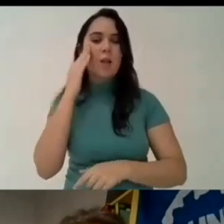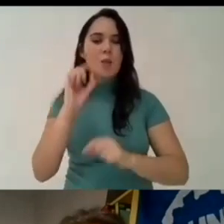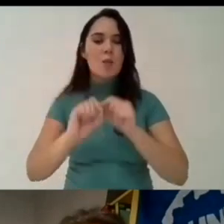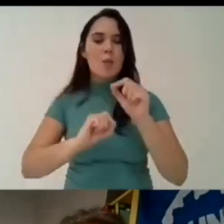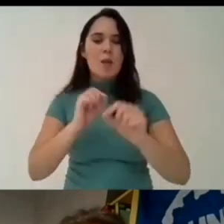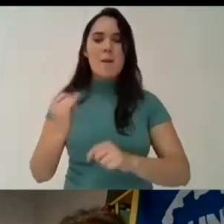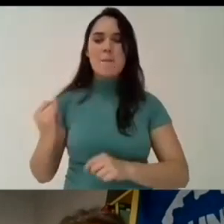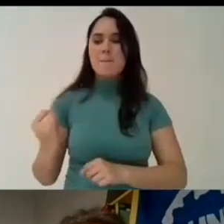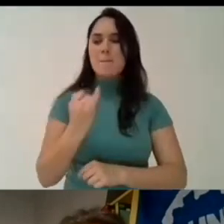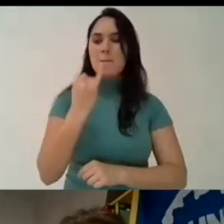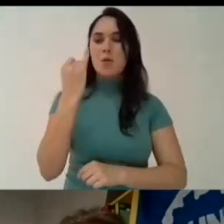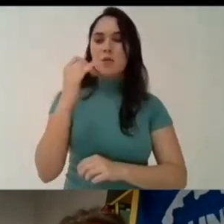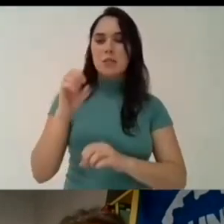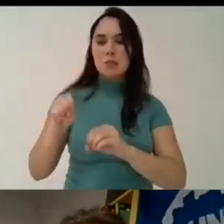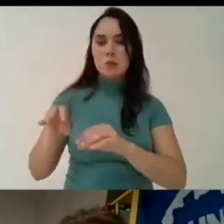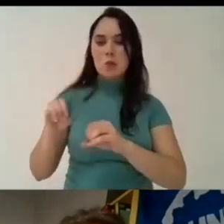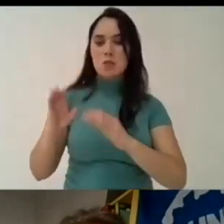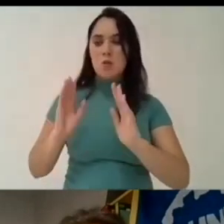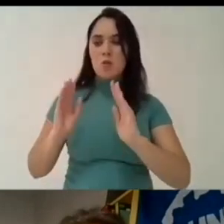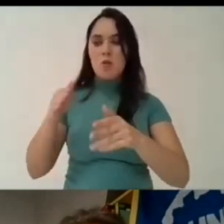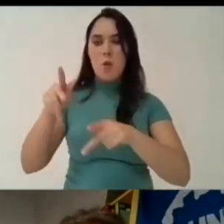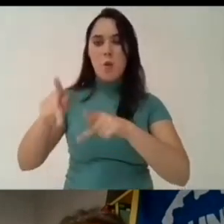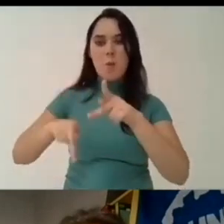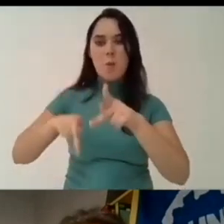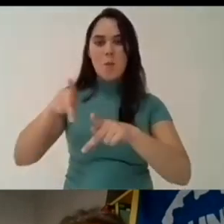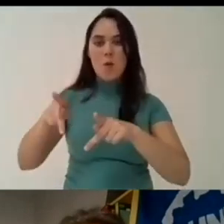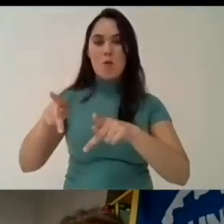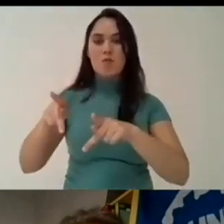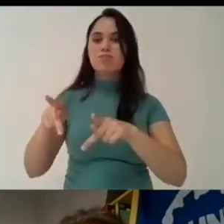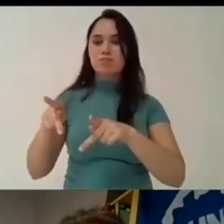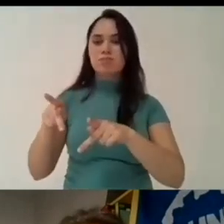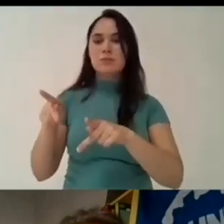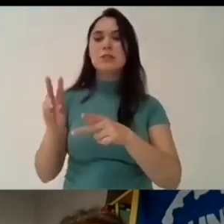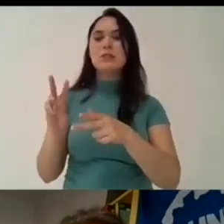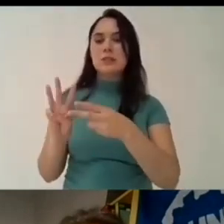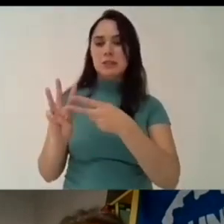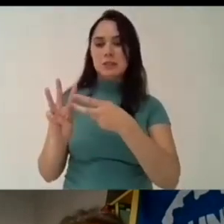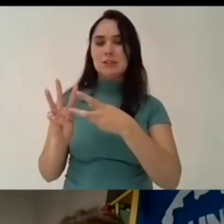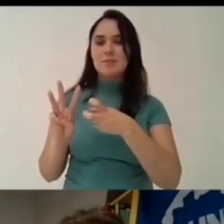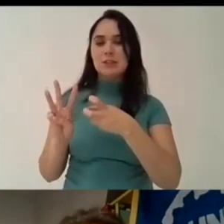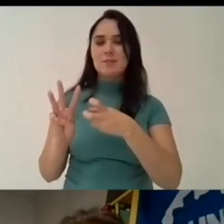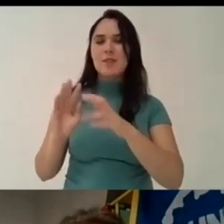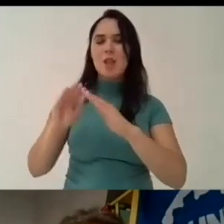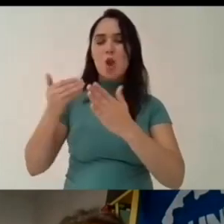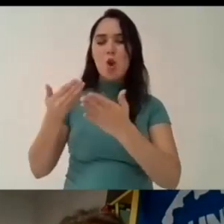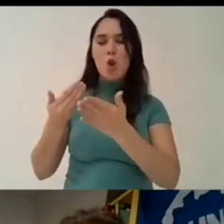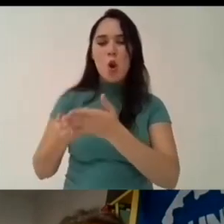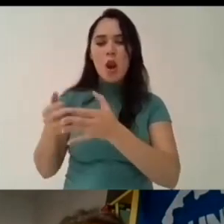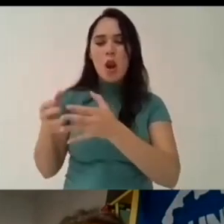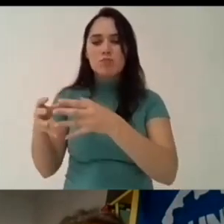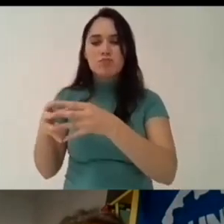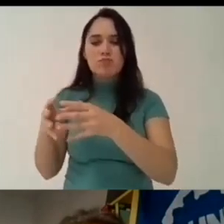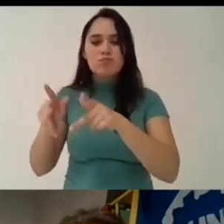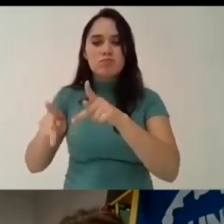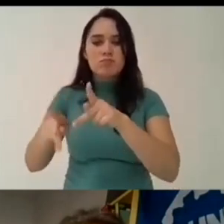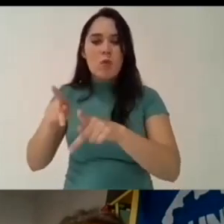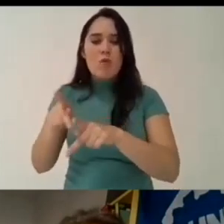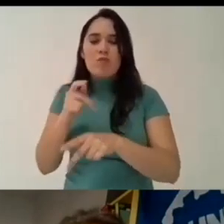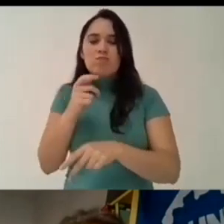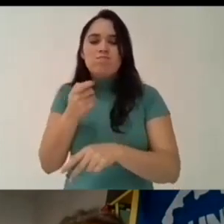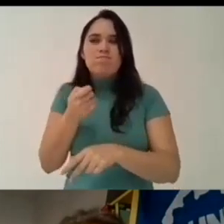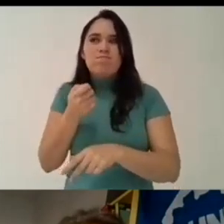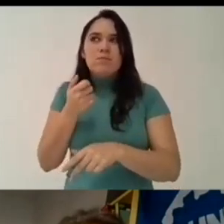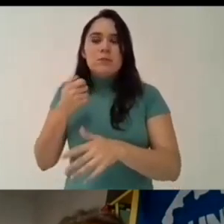um i believe that to talk about the brazilian indigenous education we have to understand how important it